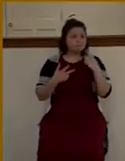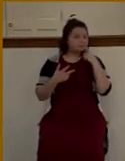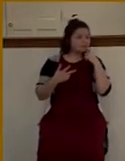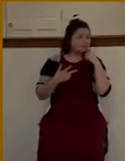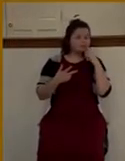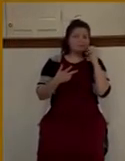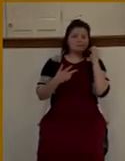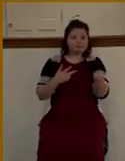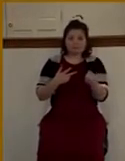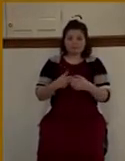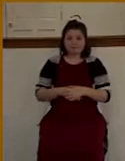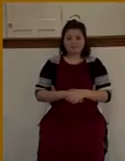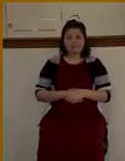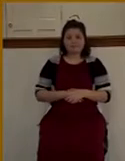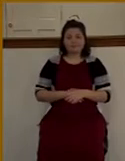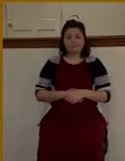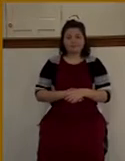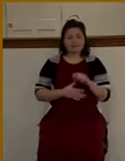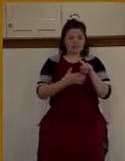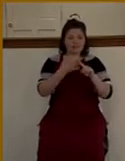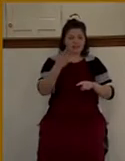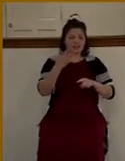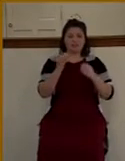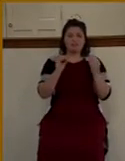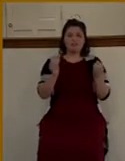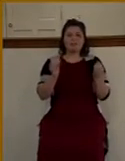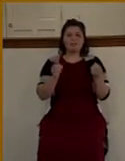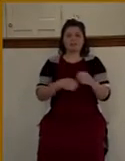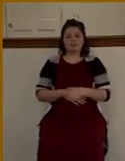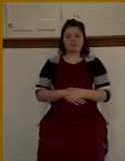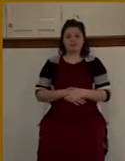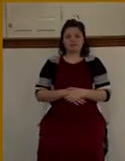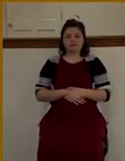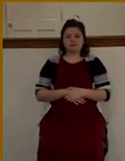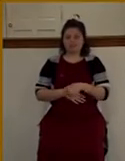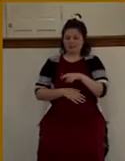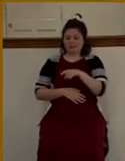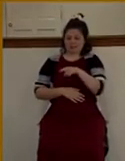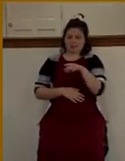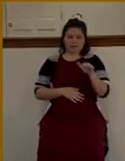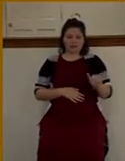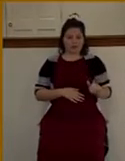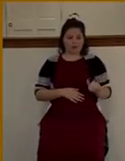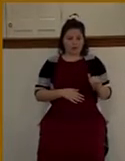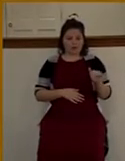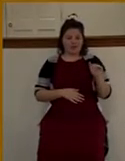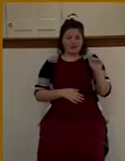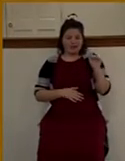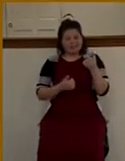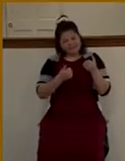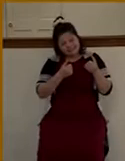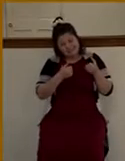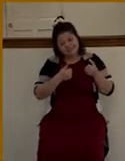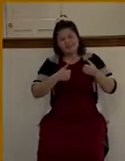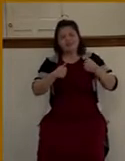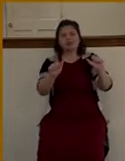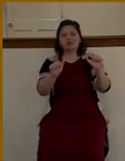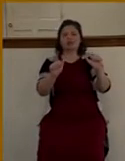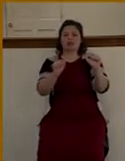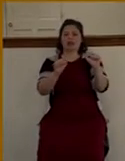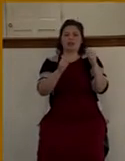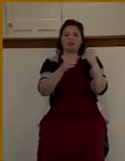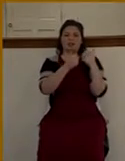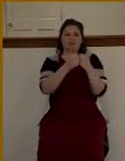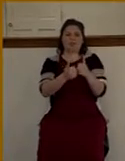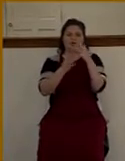law. And from a boy, he says he's tried to keep the commandments. But with all